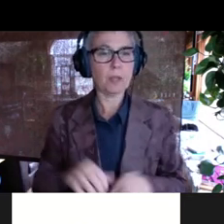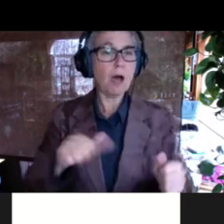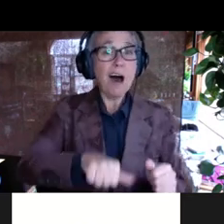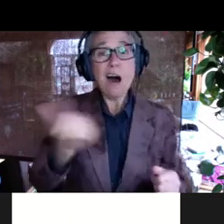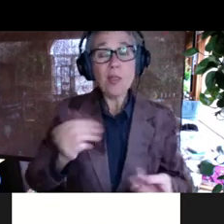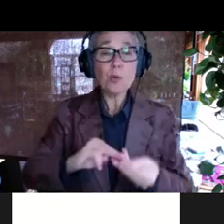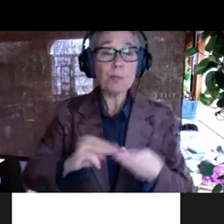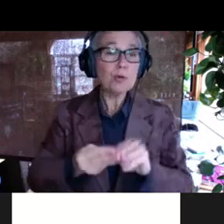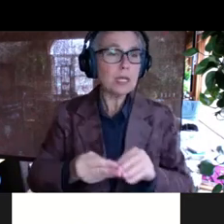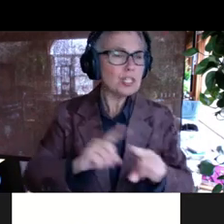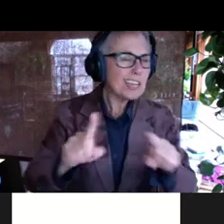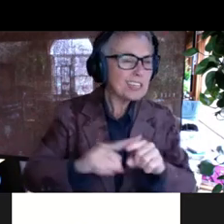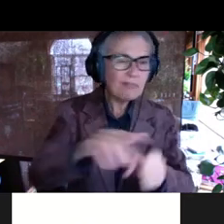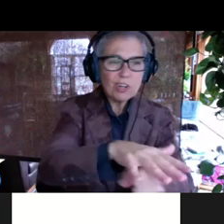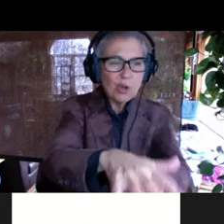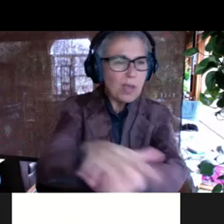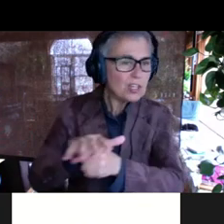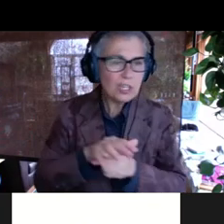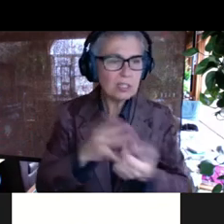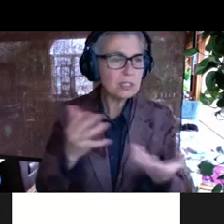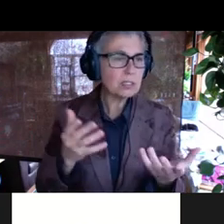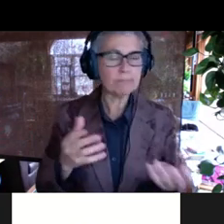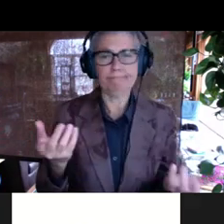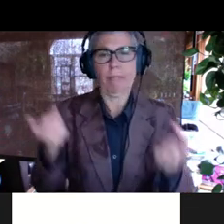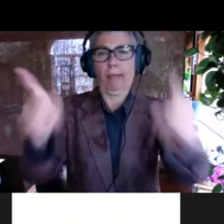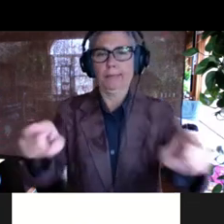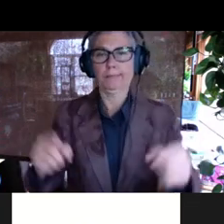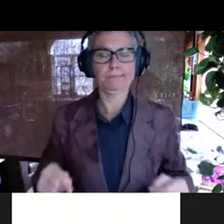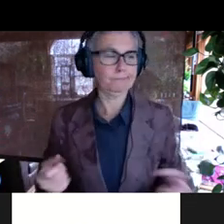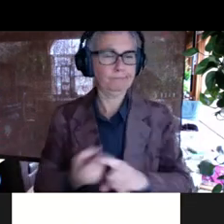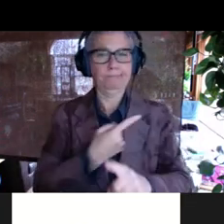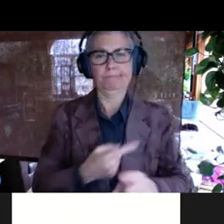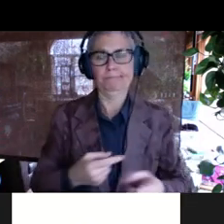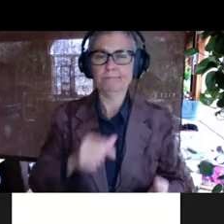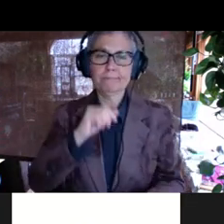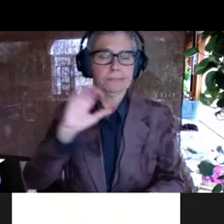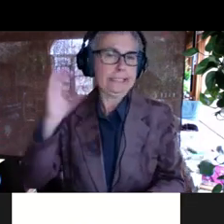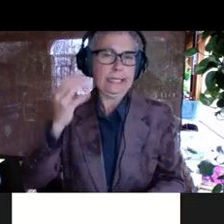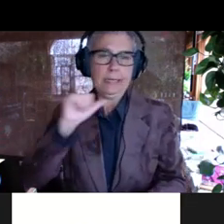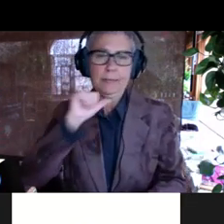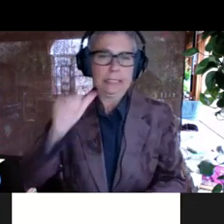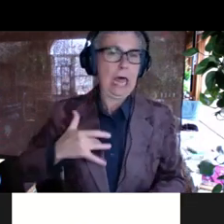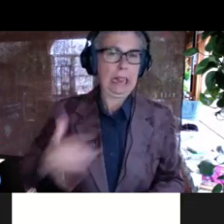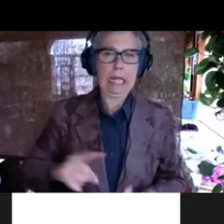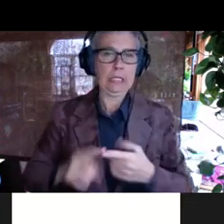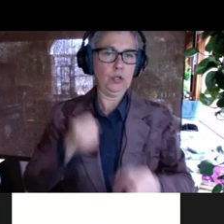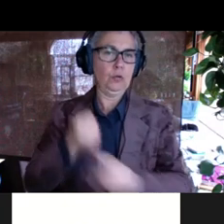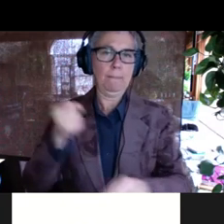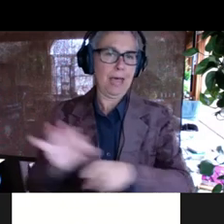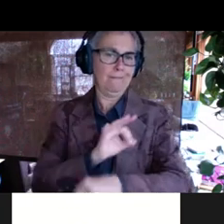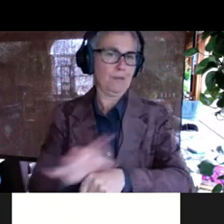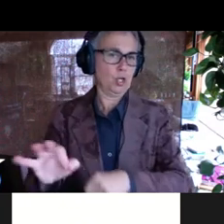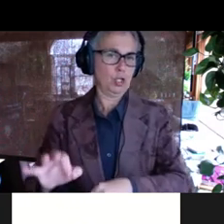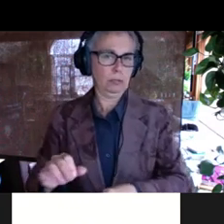at other locations are, are incidental and they're much less likely to, to be changing functionally what that